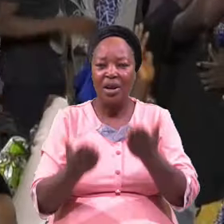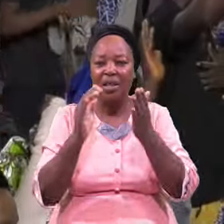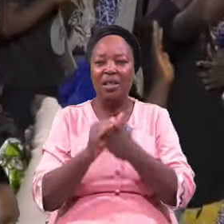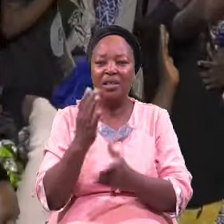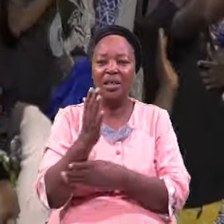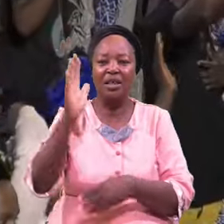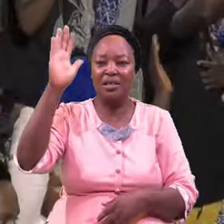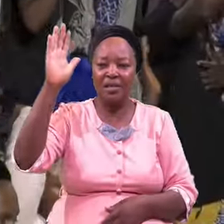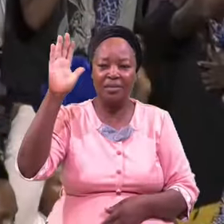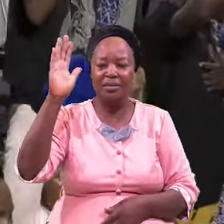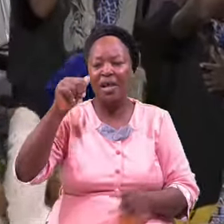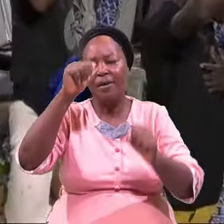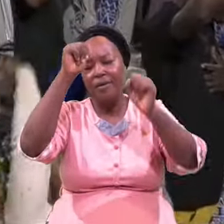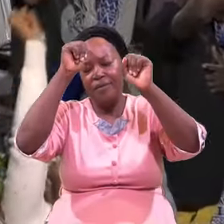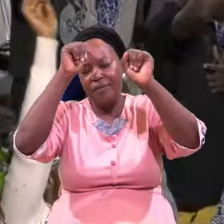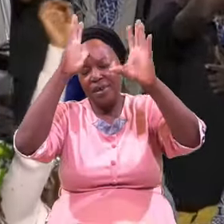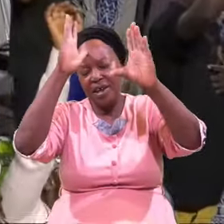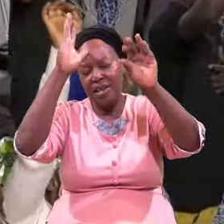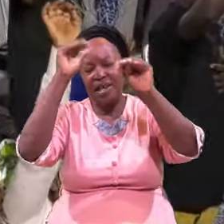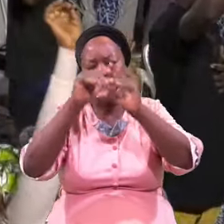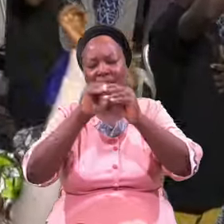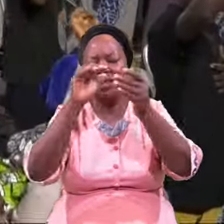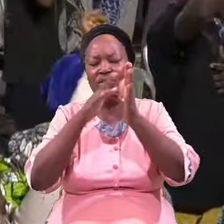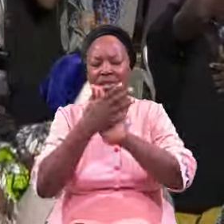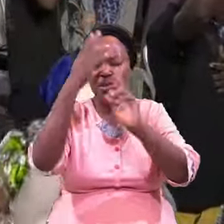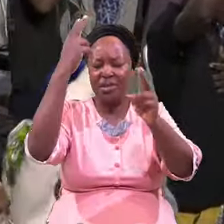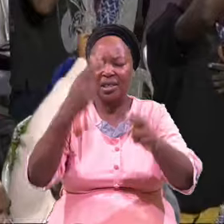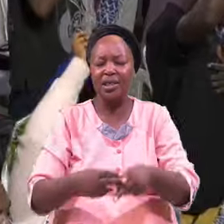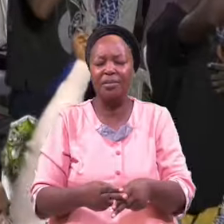Father In Jesus Name